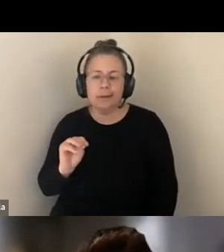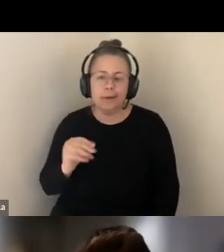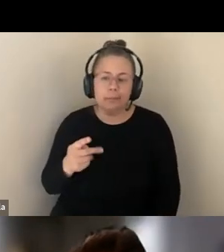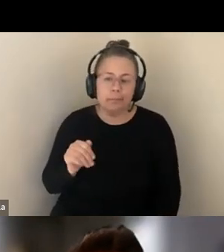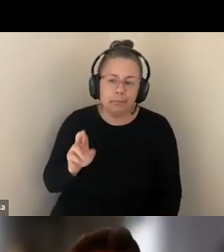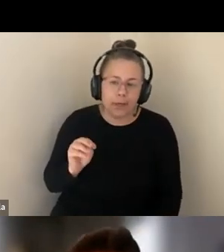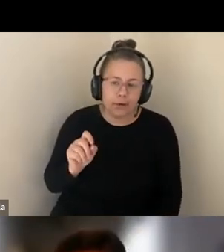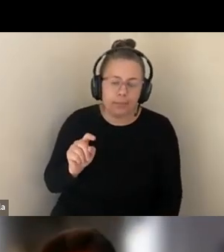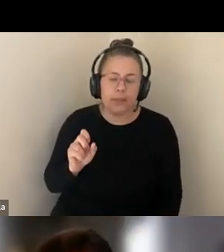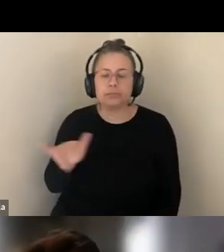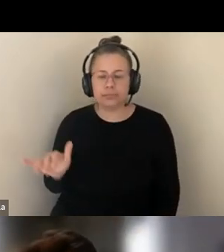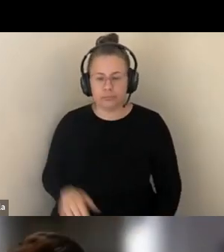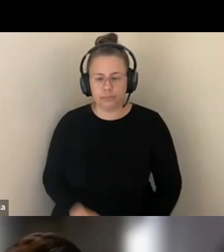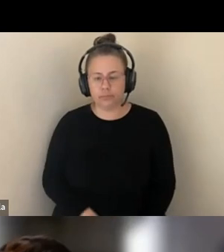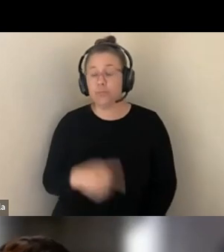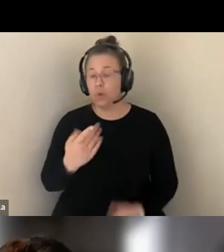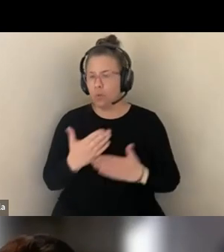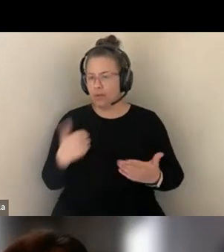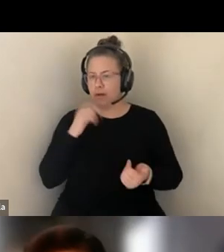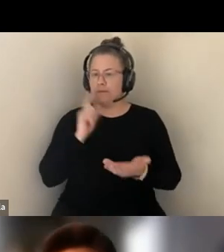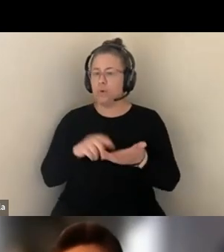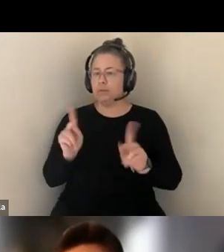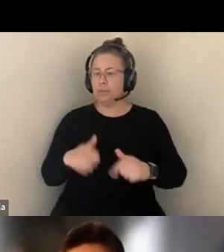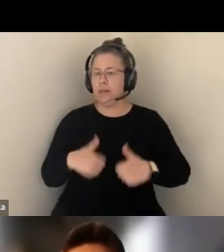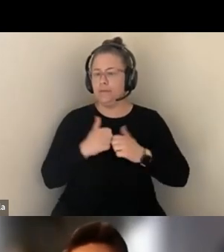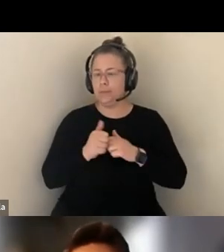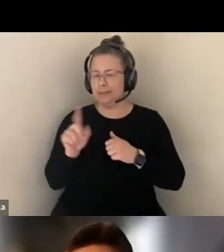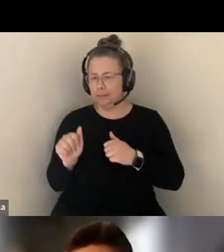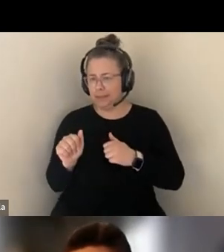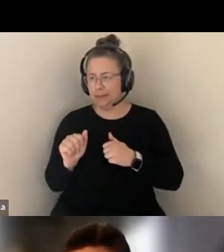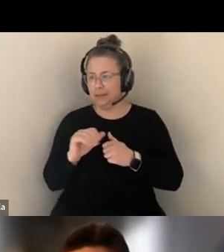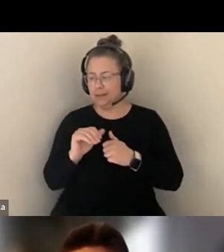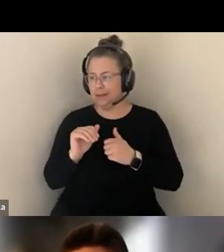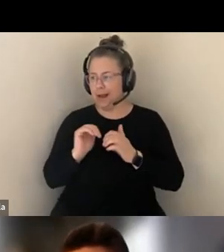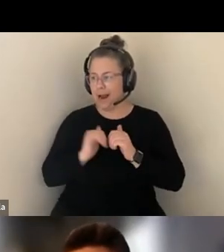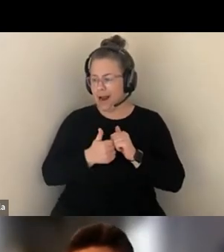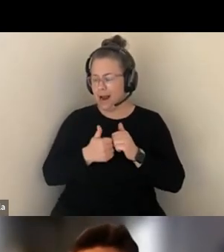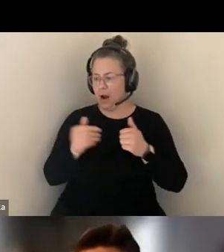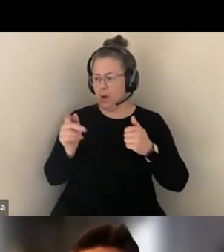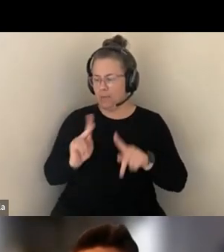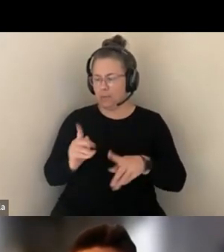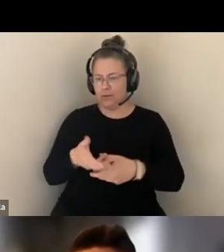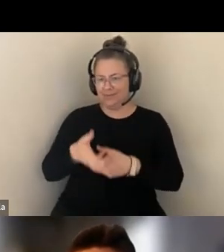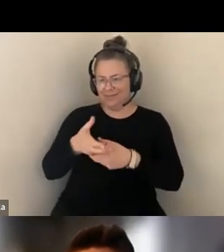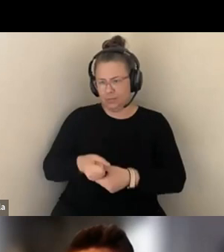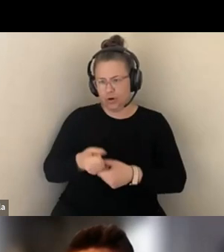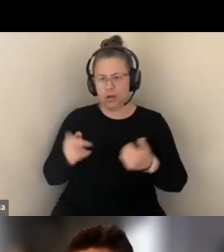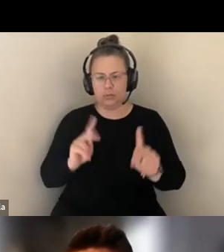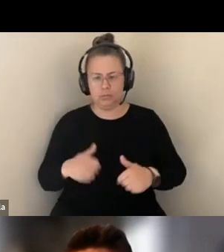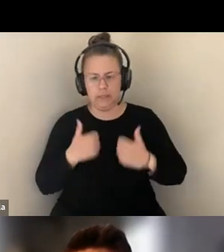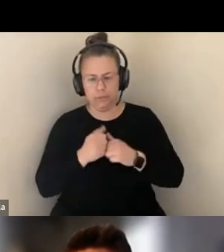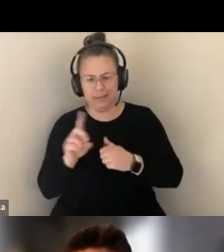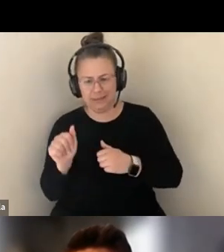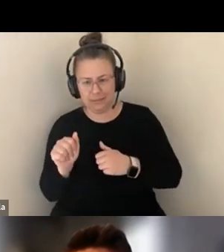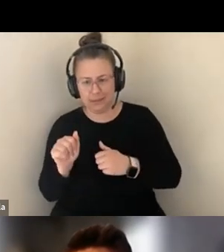EMPHASIZED IN PEOPLE LIVING WITH DISORDERS AND THE WAY THAT THEY'RE KIND OF SUMMARIZED IN MEDICAL ARTICLES OR IN KIND OF